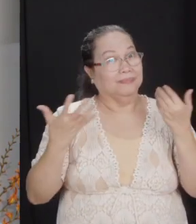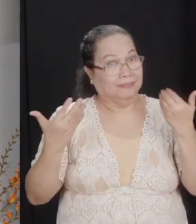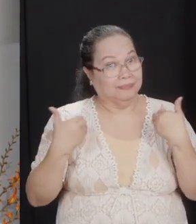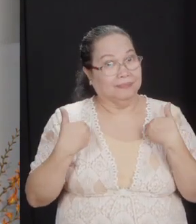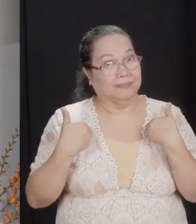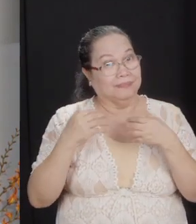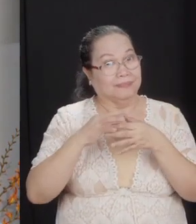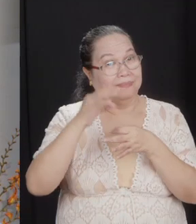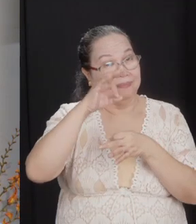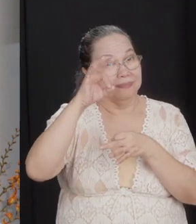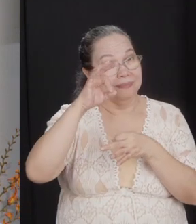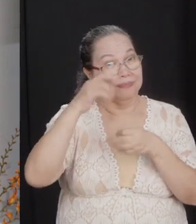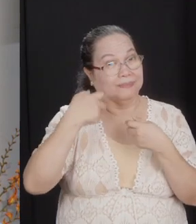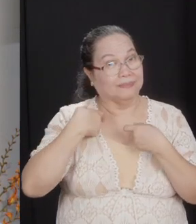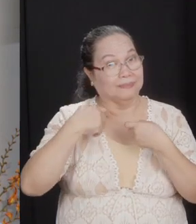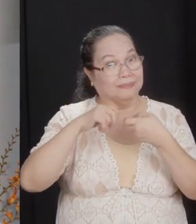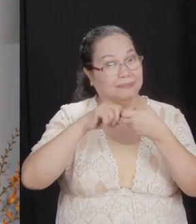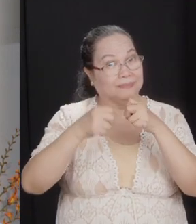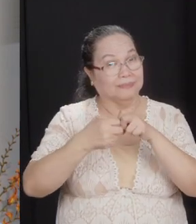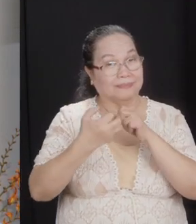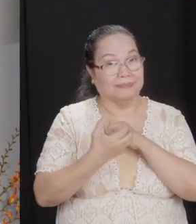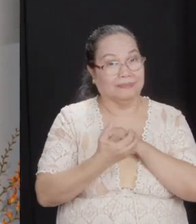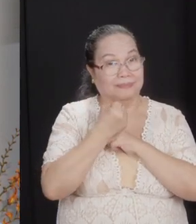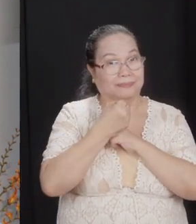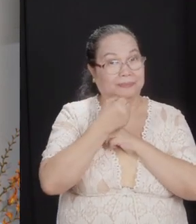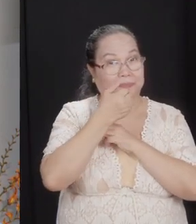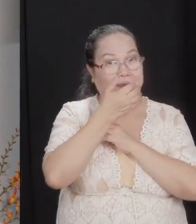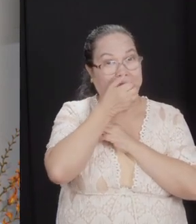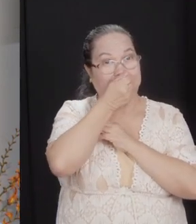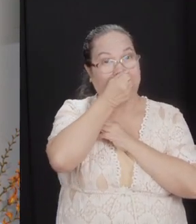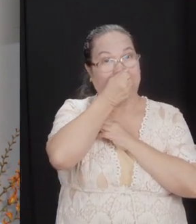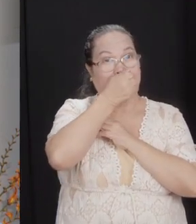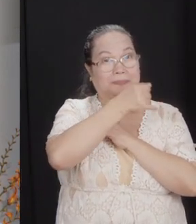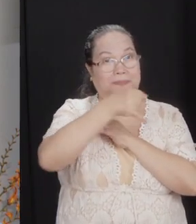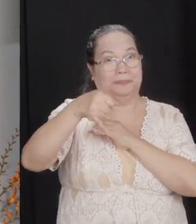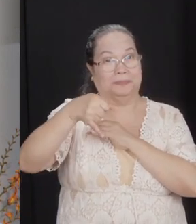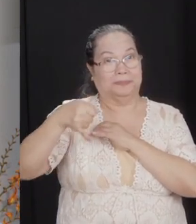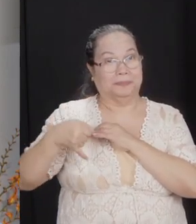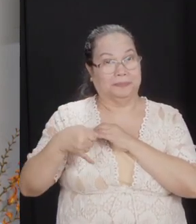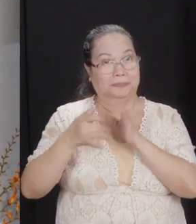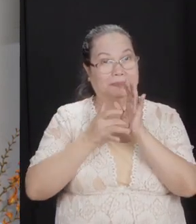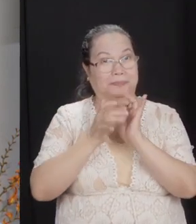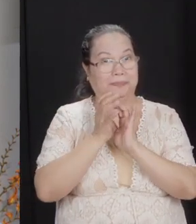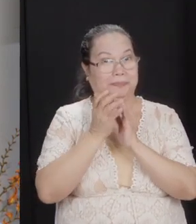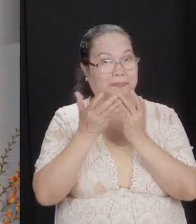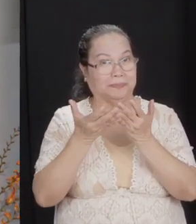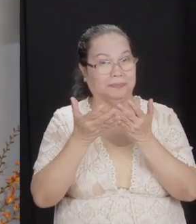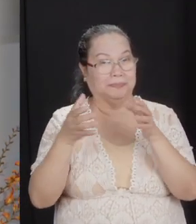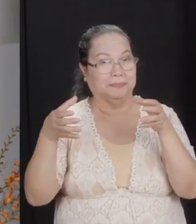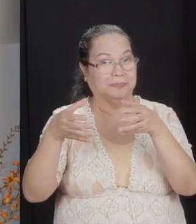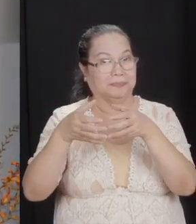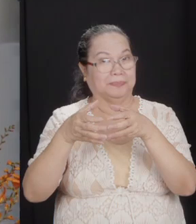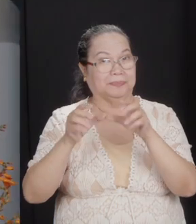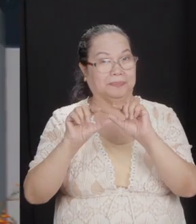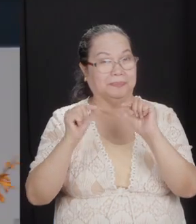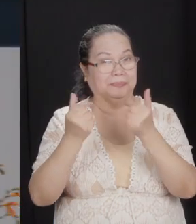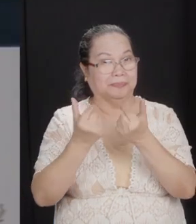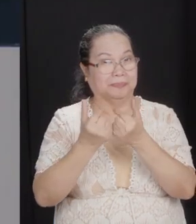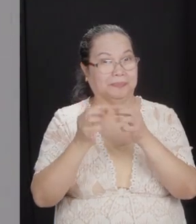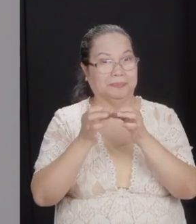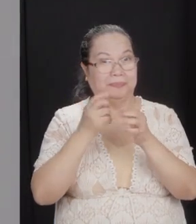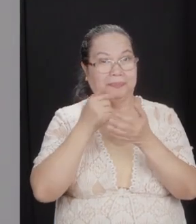spiritual issues you're handling on your own rather than letting the Bible or the body of Christ help you out? Please.